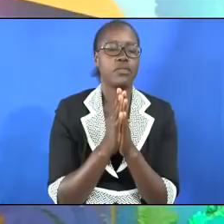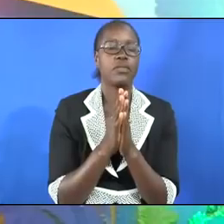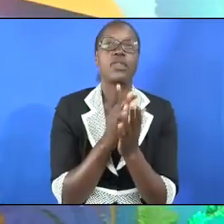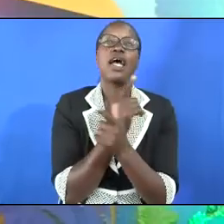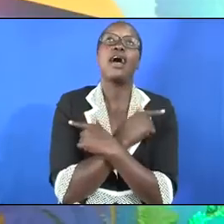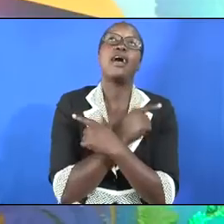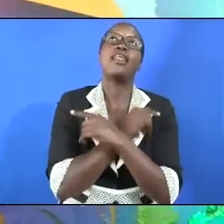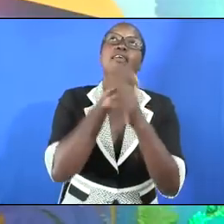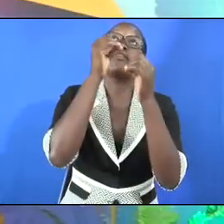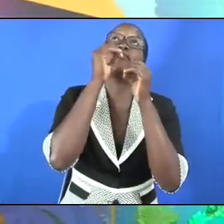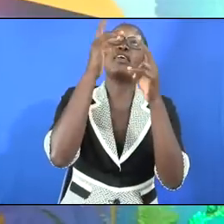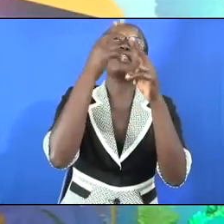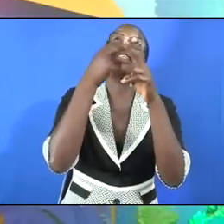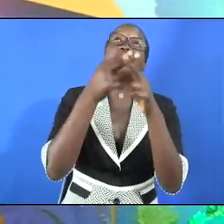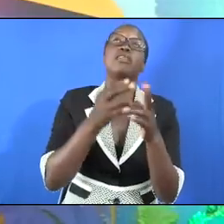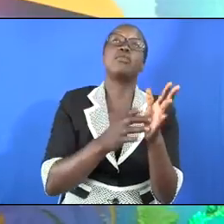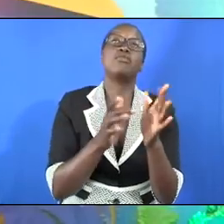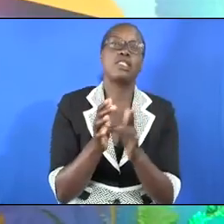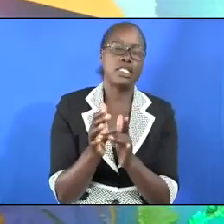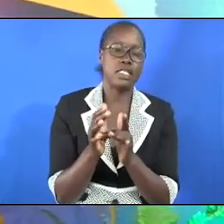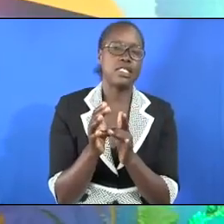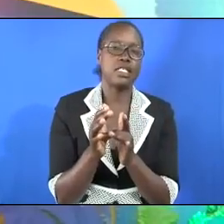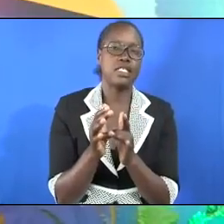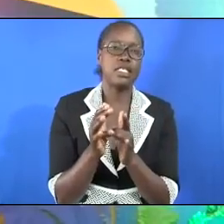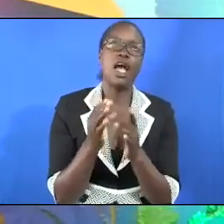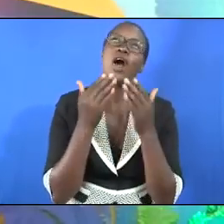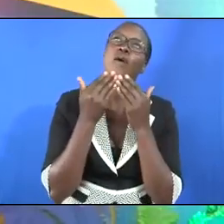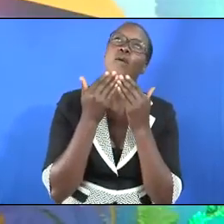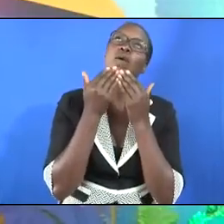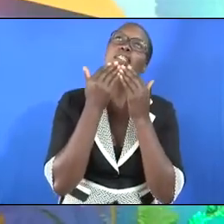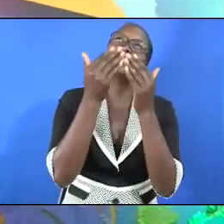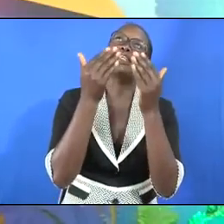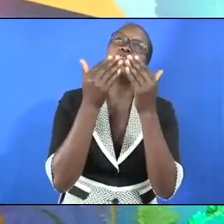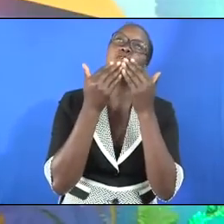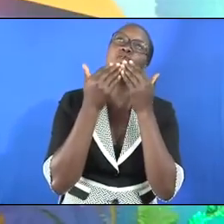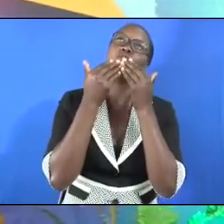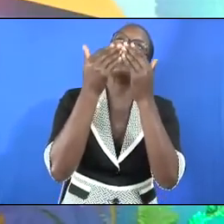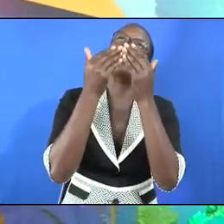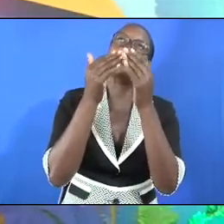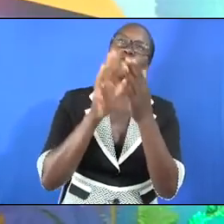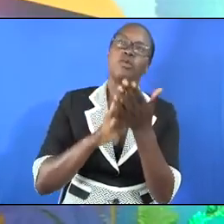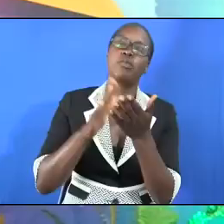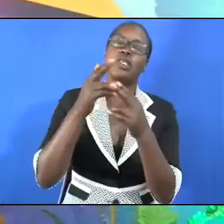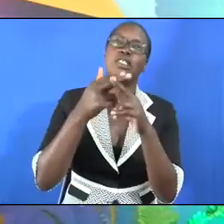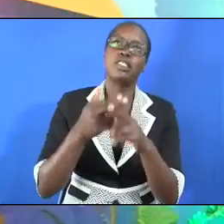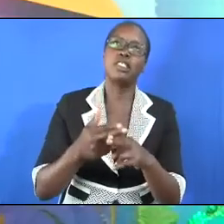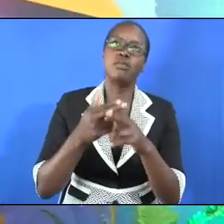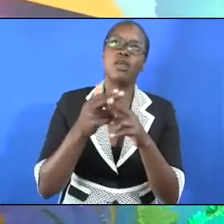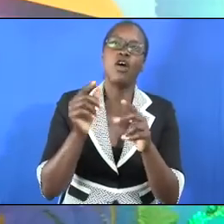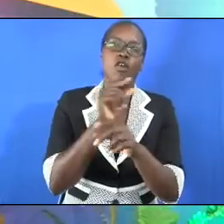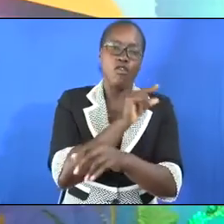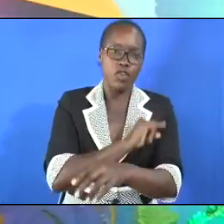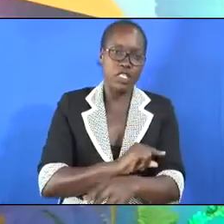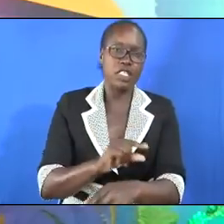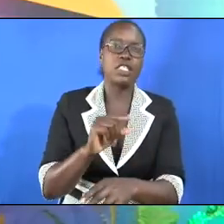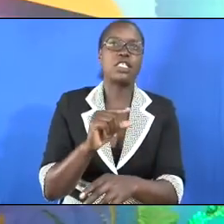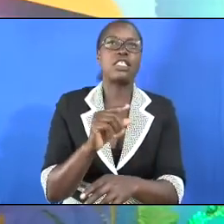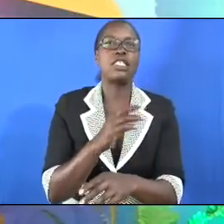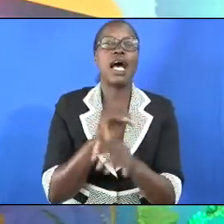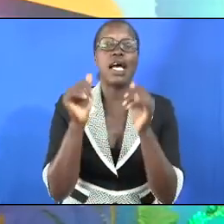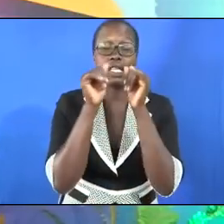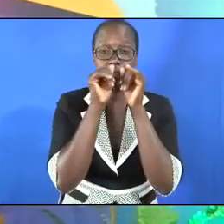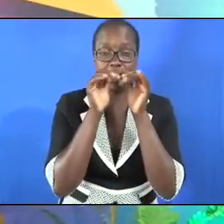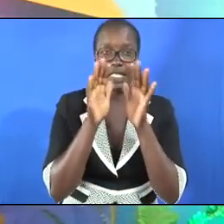Loving Father, in the name of Jesus, we thank you and praise your name for the grace and the